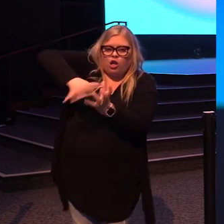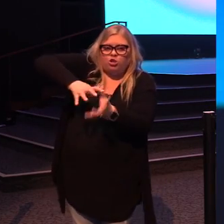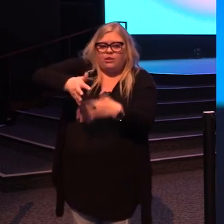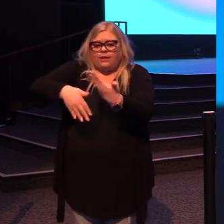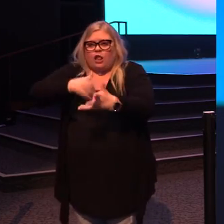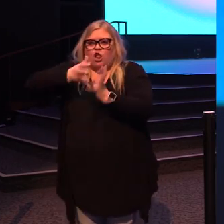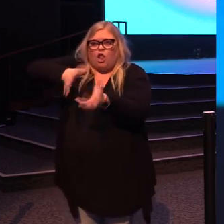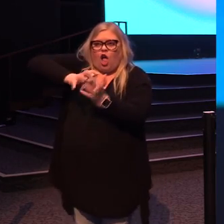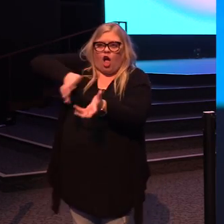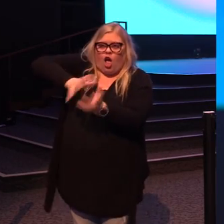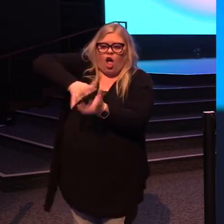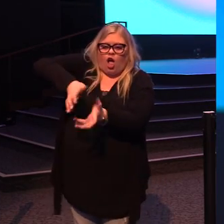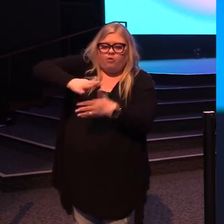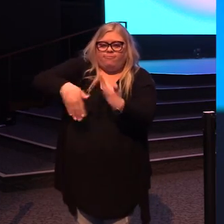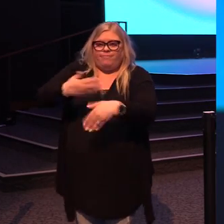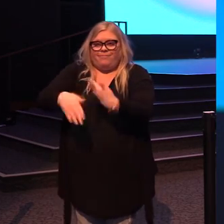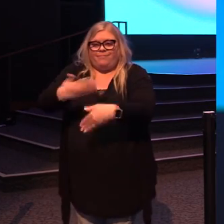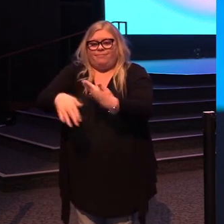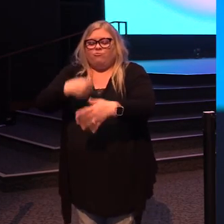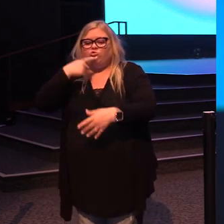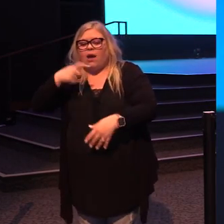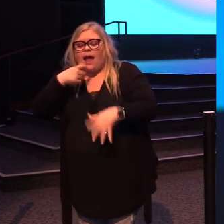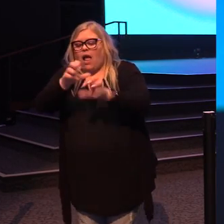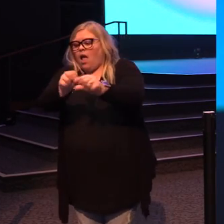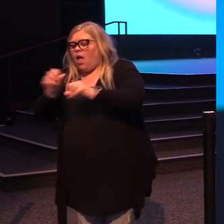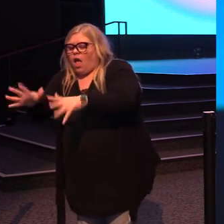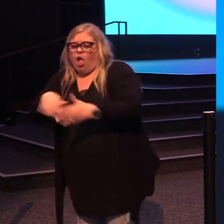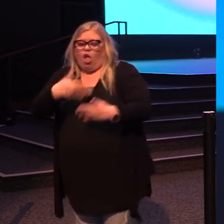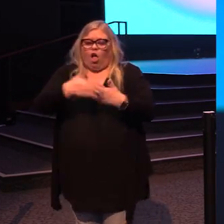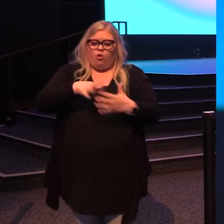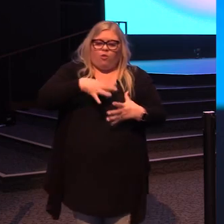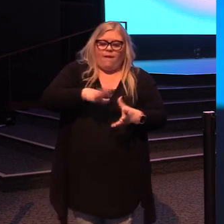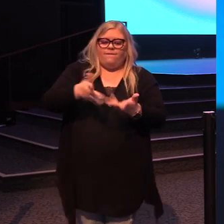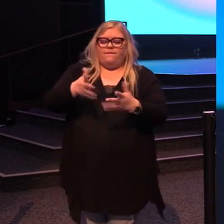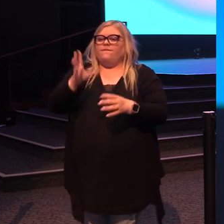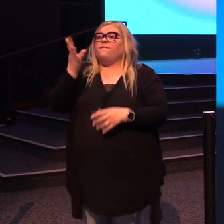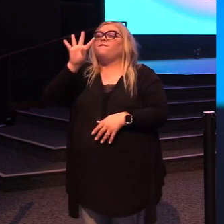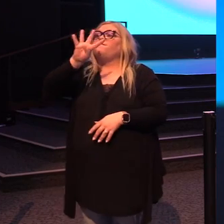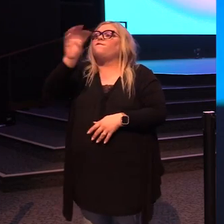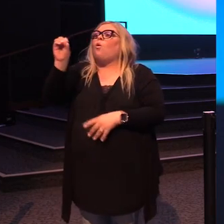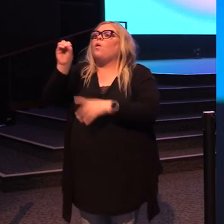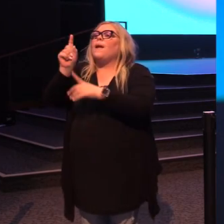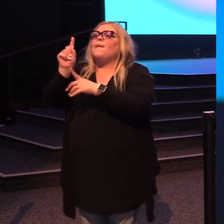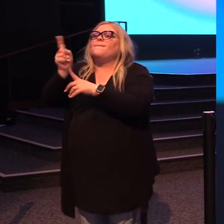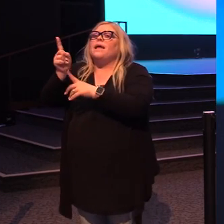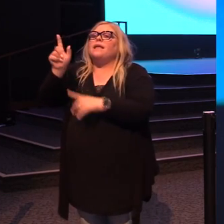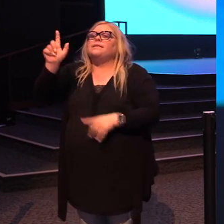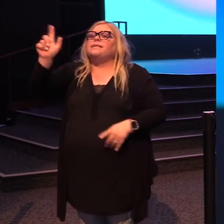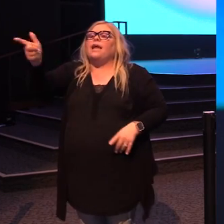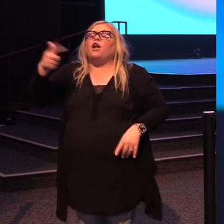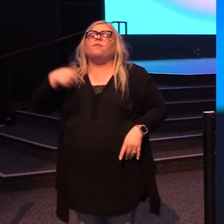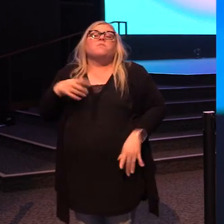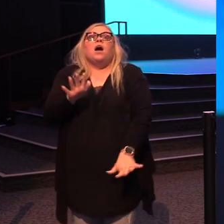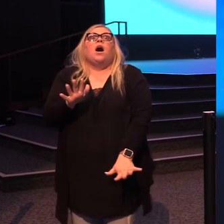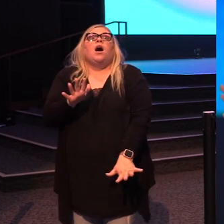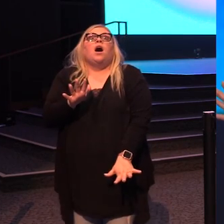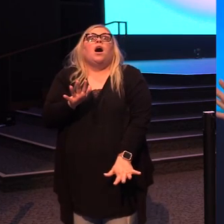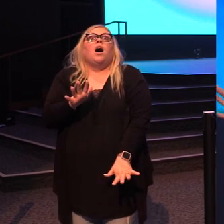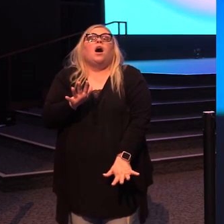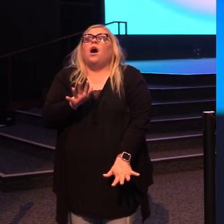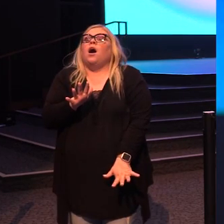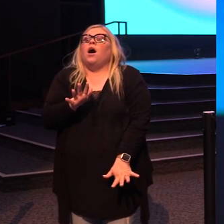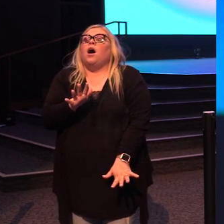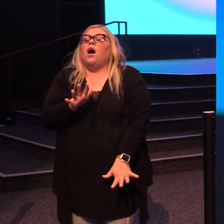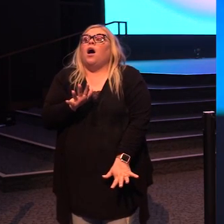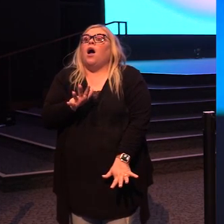and I'm doing the laundry, and I'm moving things into the dryer, and then I'm putting the next loading. Forty minutes later, I realize, oh my word,